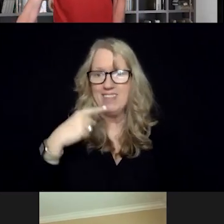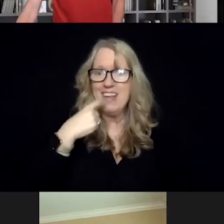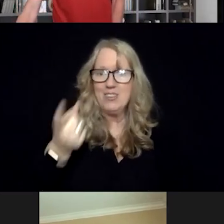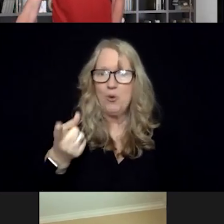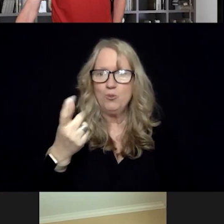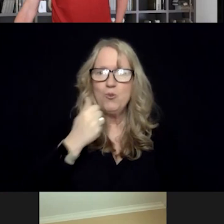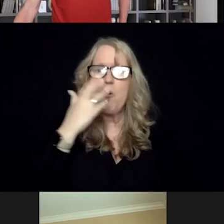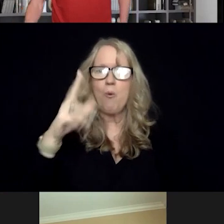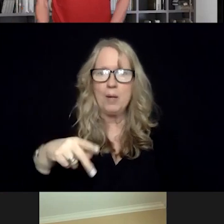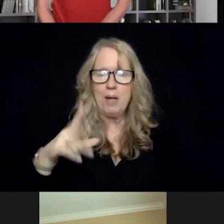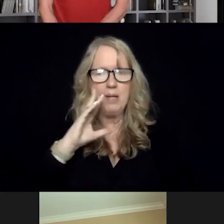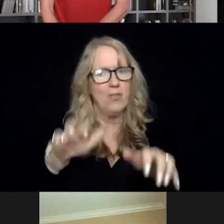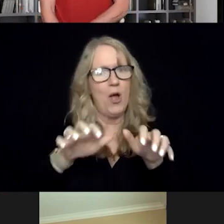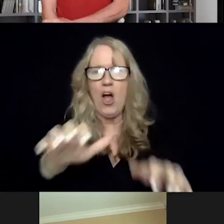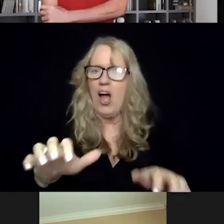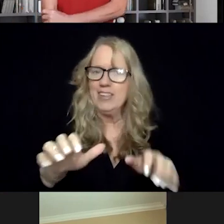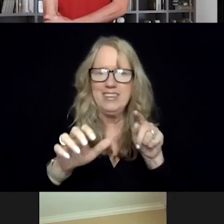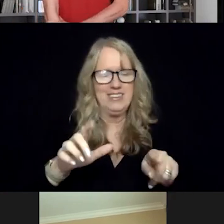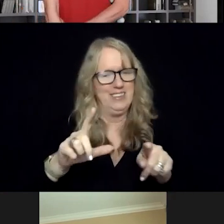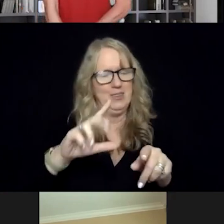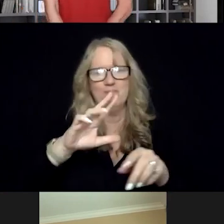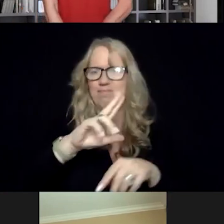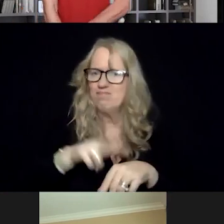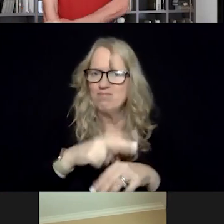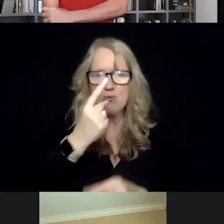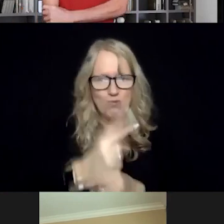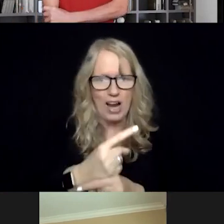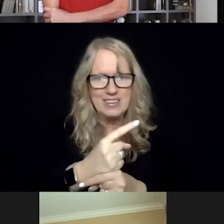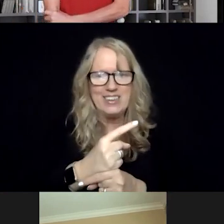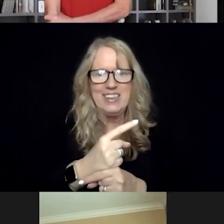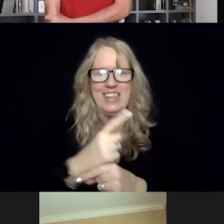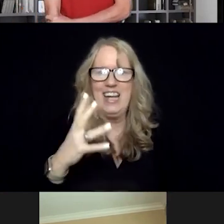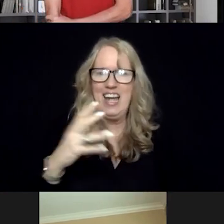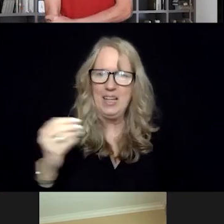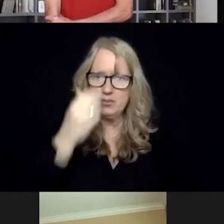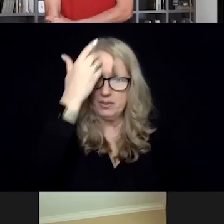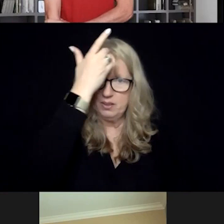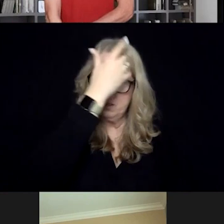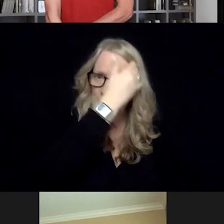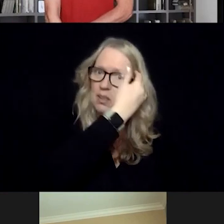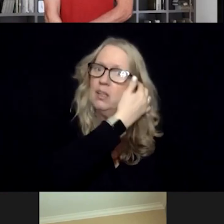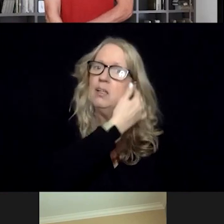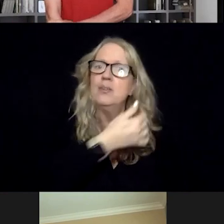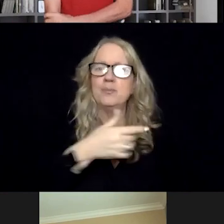warm-up, David, that the audience is, you know, usually right on these things. And if they're gravitating towards